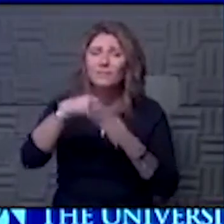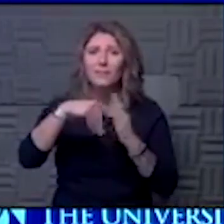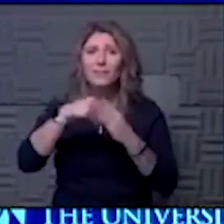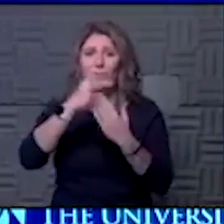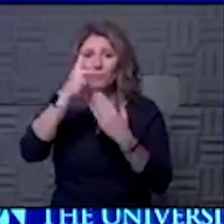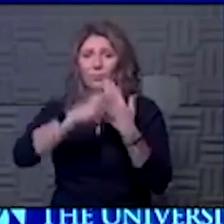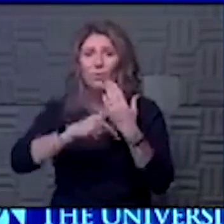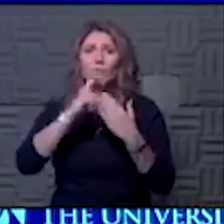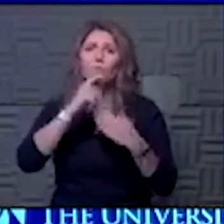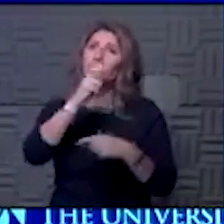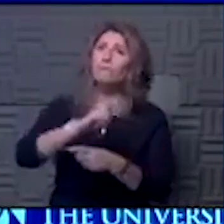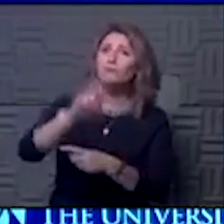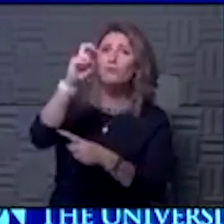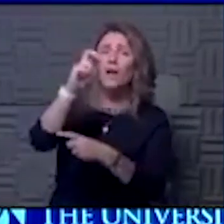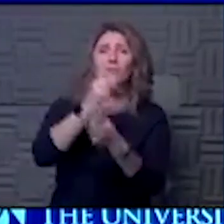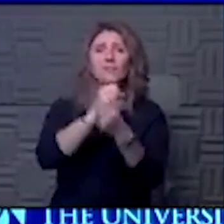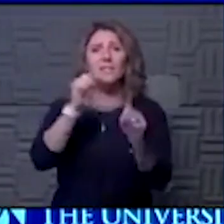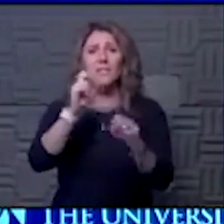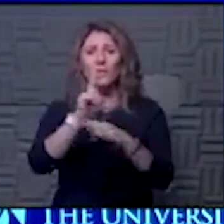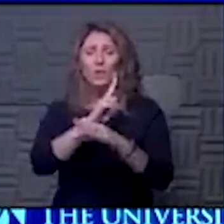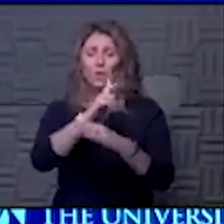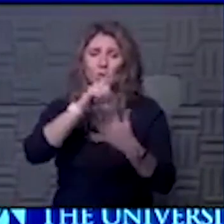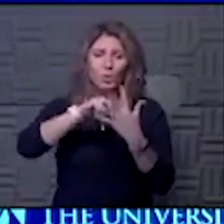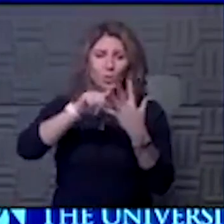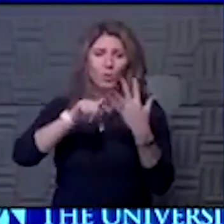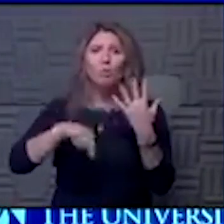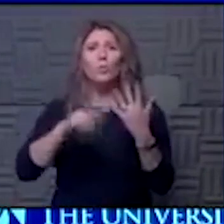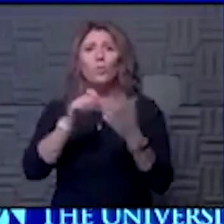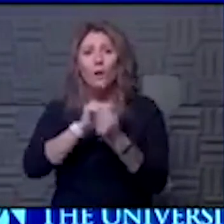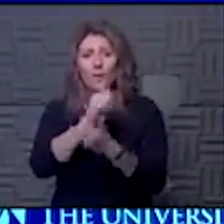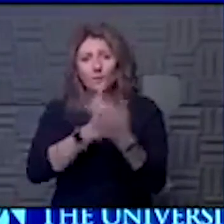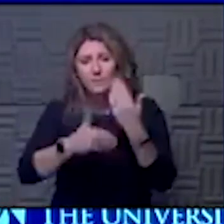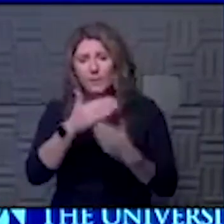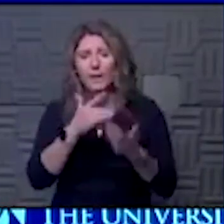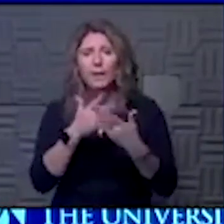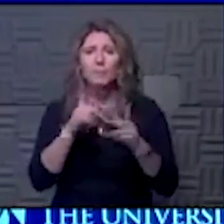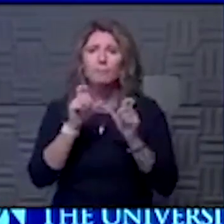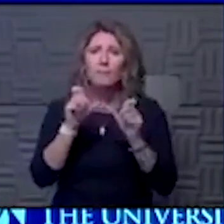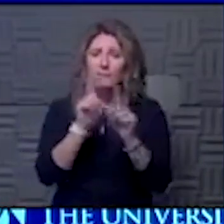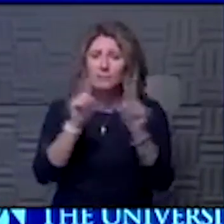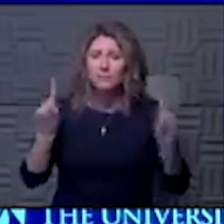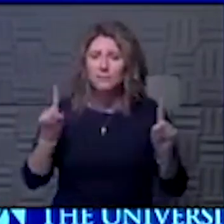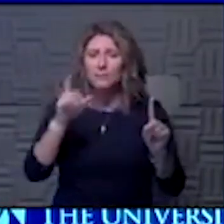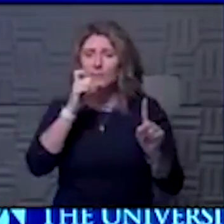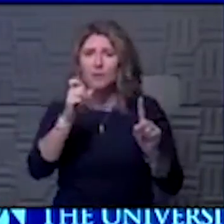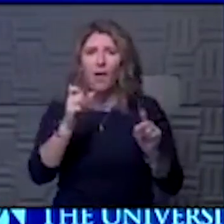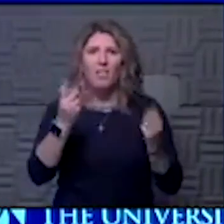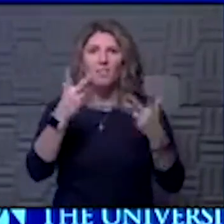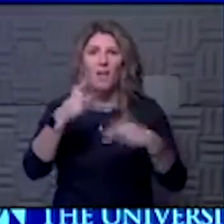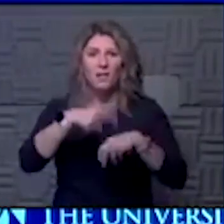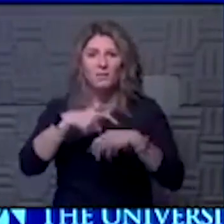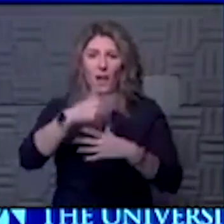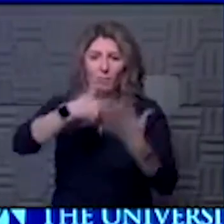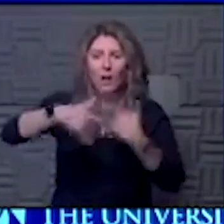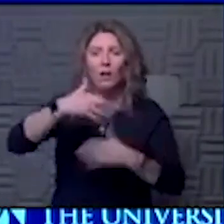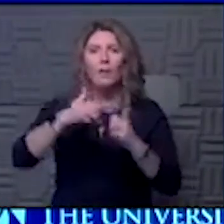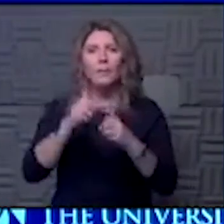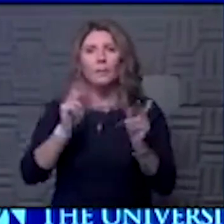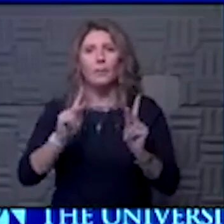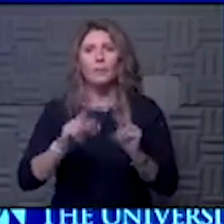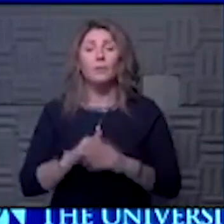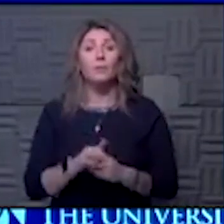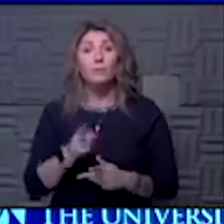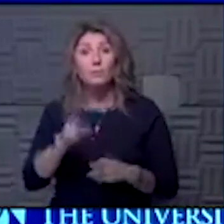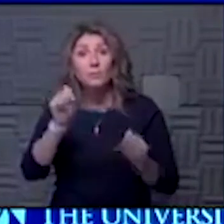can get up there, you can travel safely, you can wear all these things, wash your hands, keep your distance, try not to be around other people, not spend a lot of time in any person's space. You